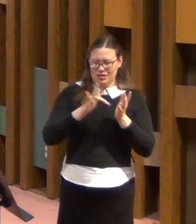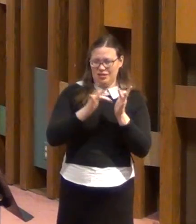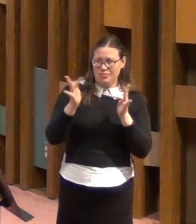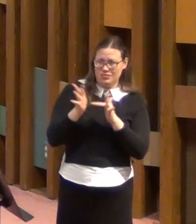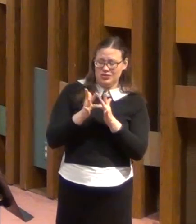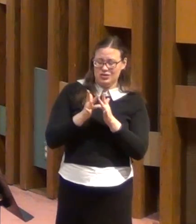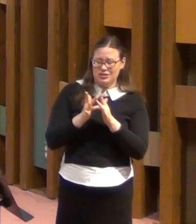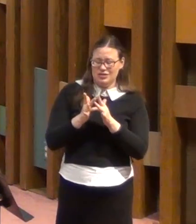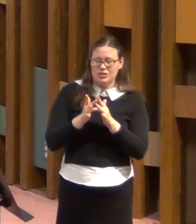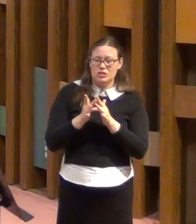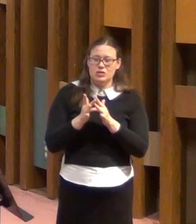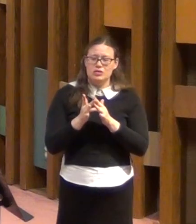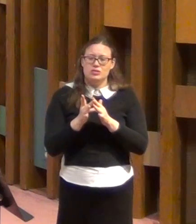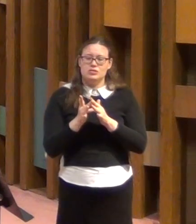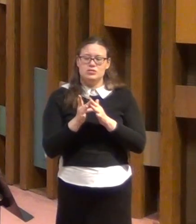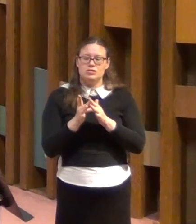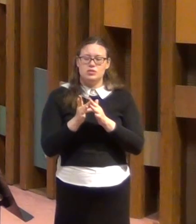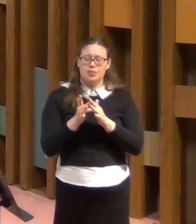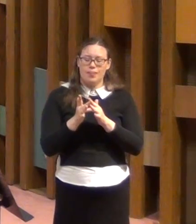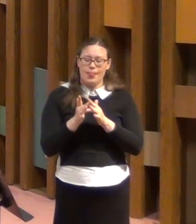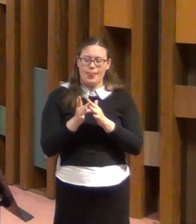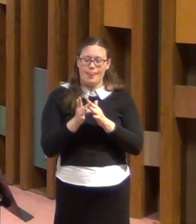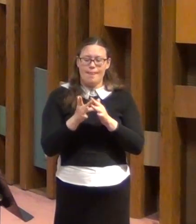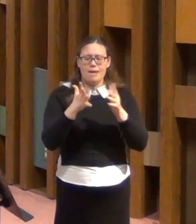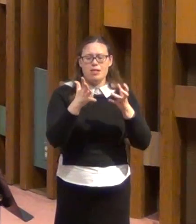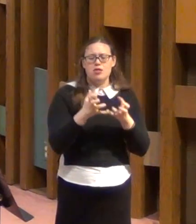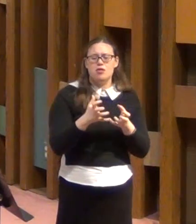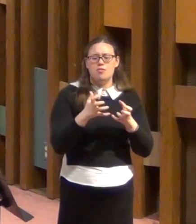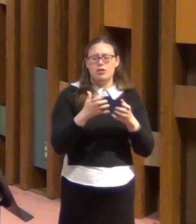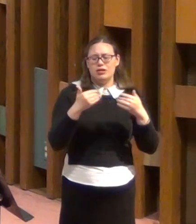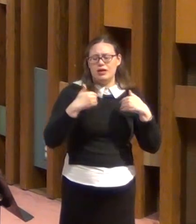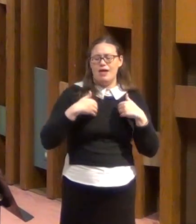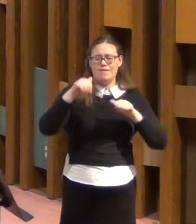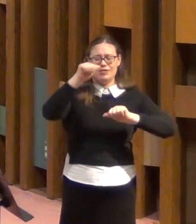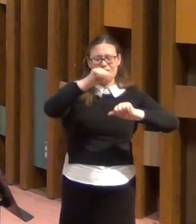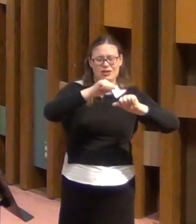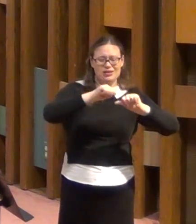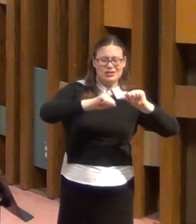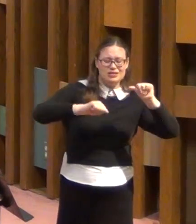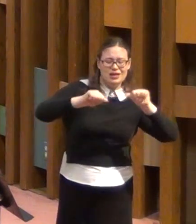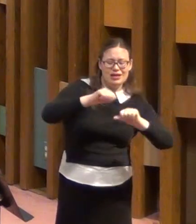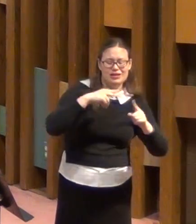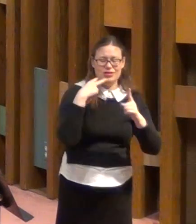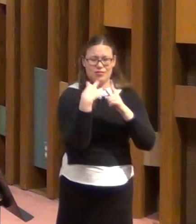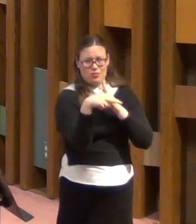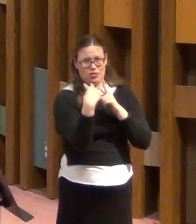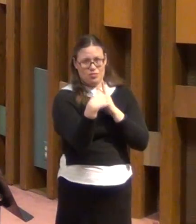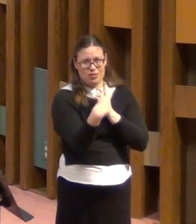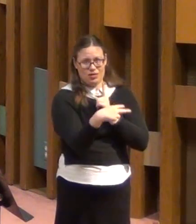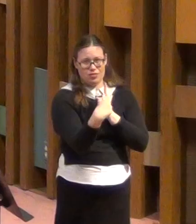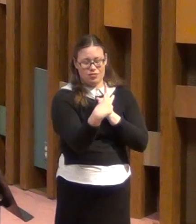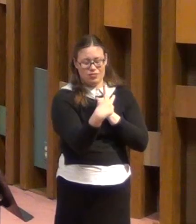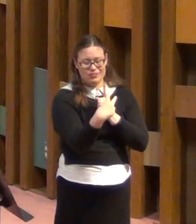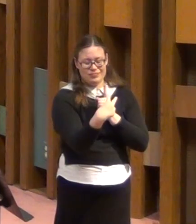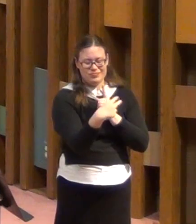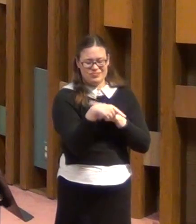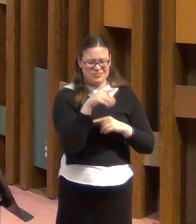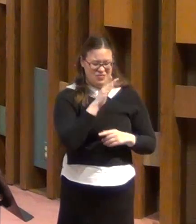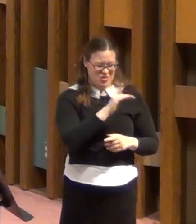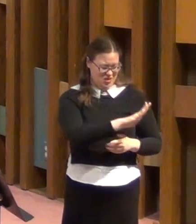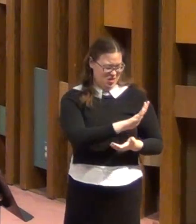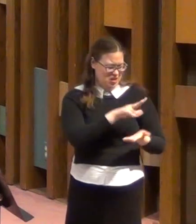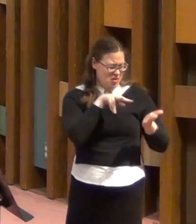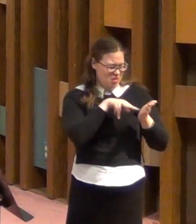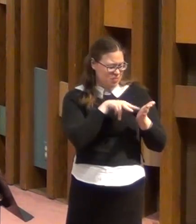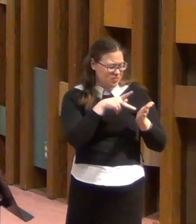who want to take a solely scientific view of life. And what meaning does